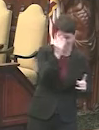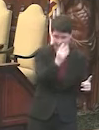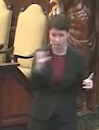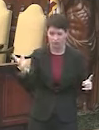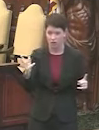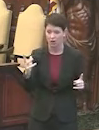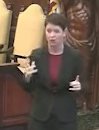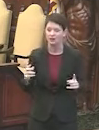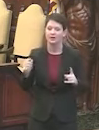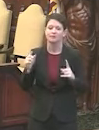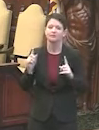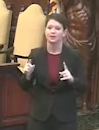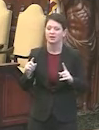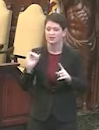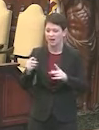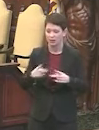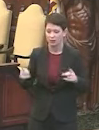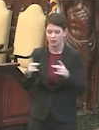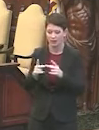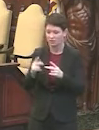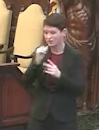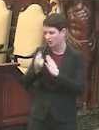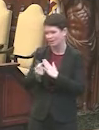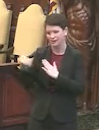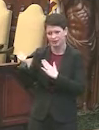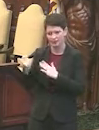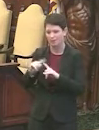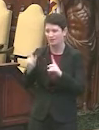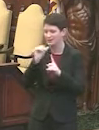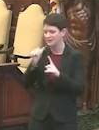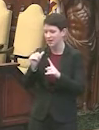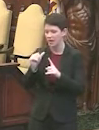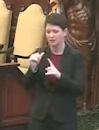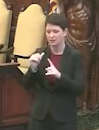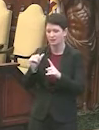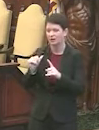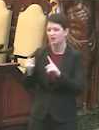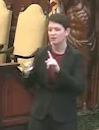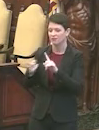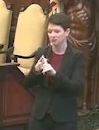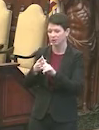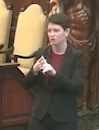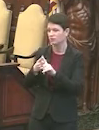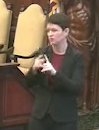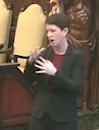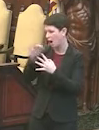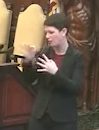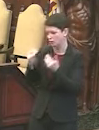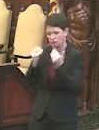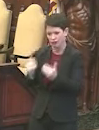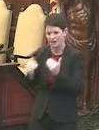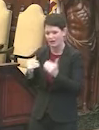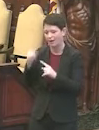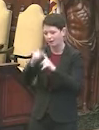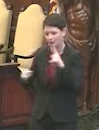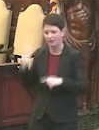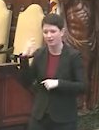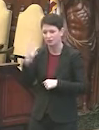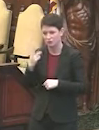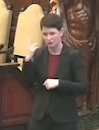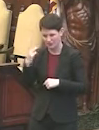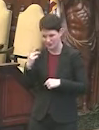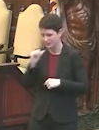It's not that this thing that this location has been eliminated. It's just not the first one out of the box for various reasons.